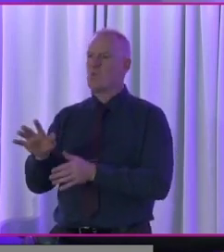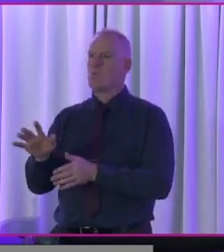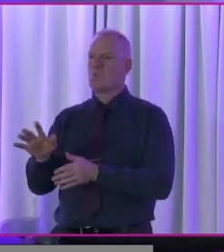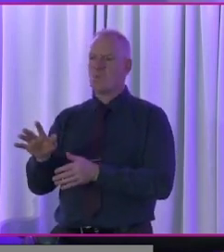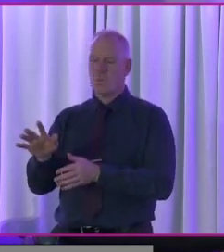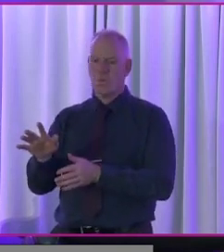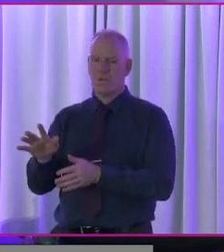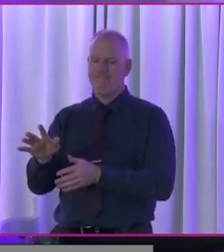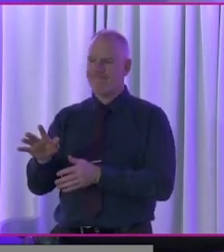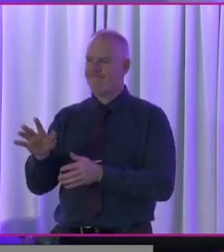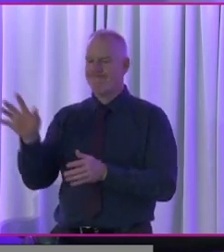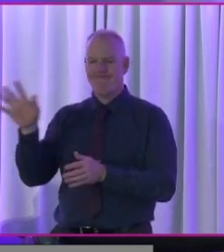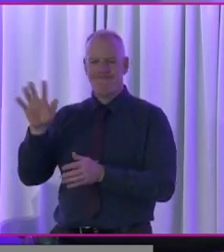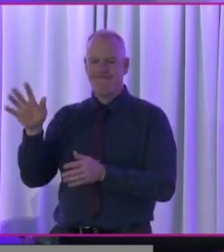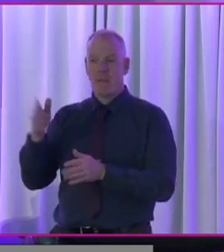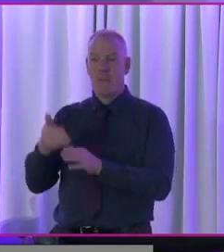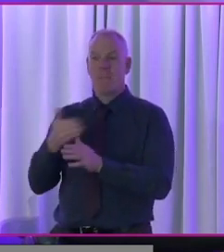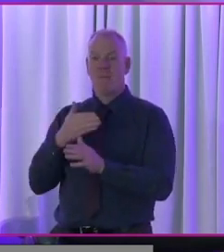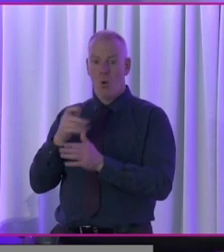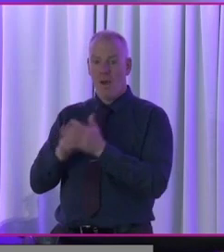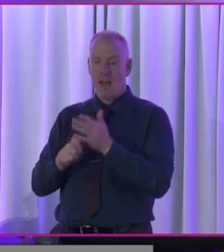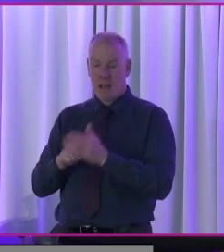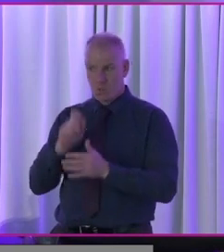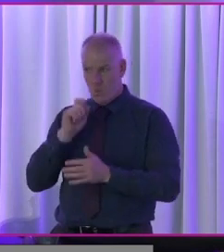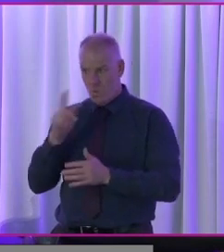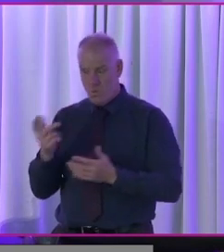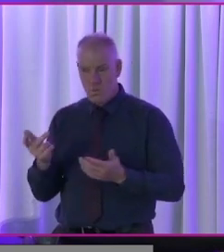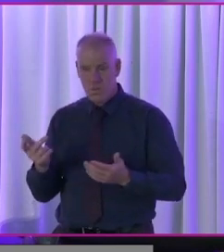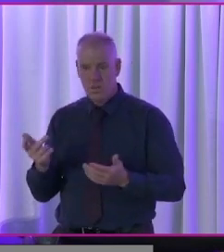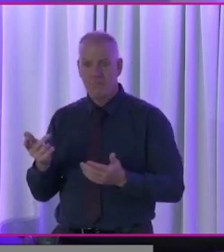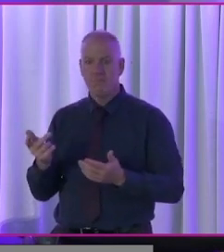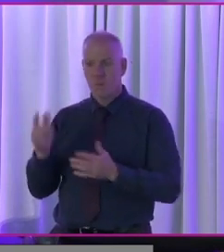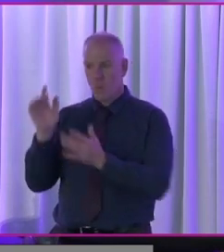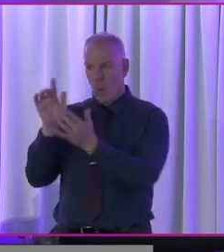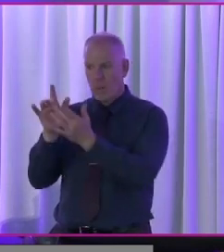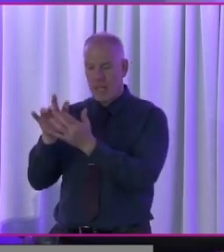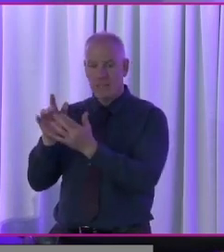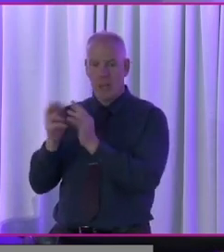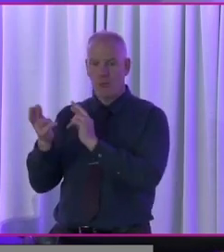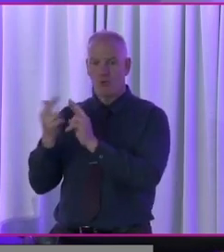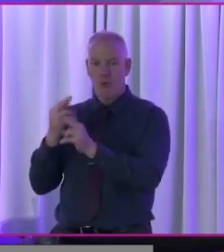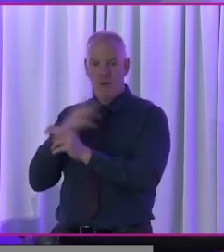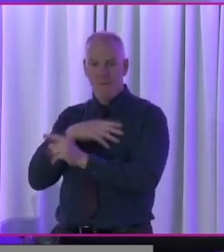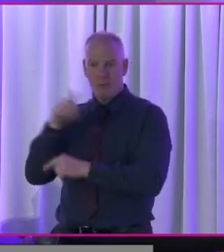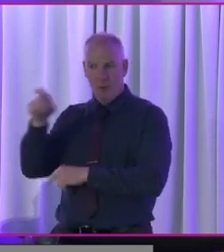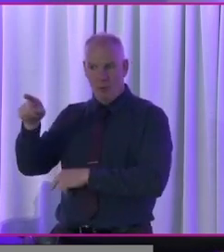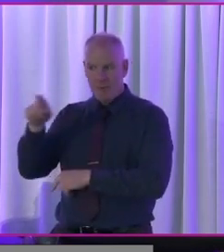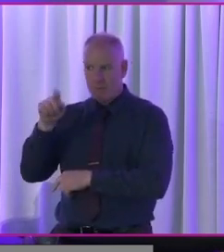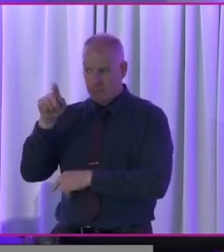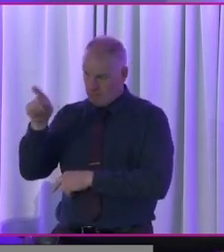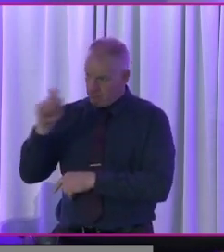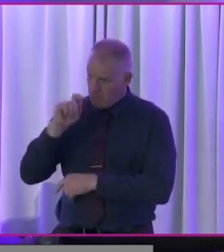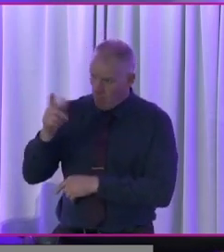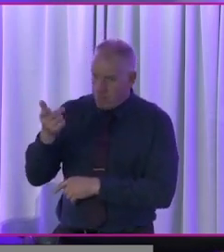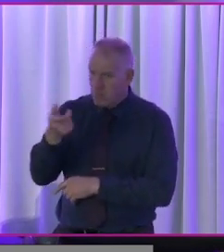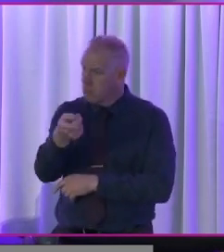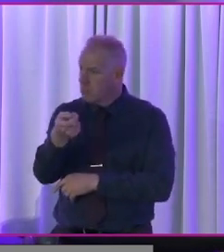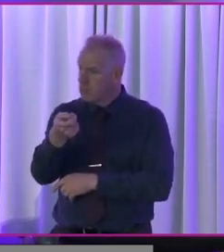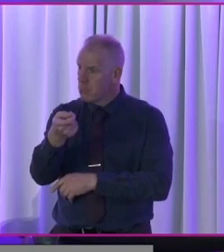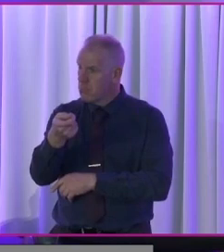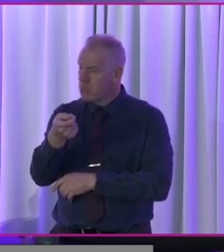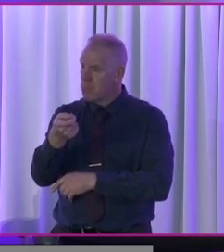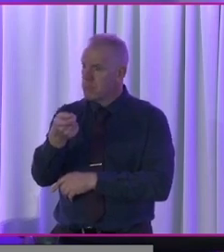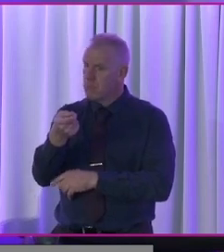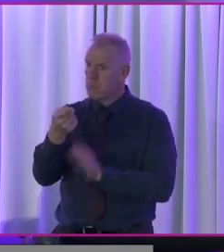uh, I actually in advance of the election, uh, made a contact with my returning officer and say, to ask them to put him,